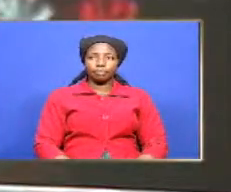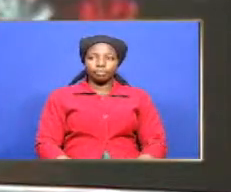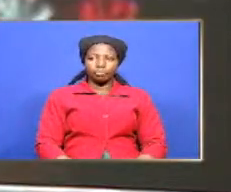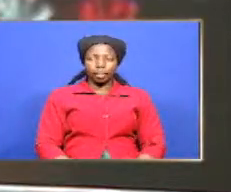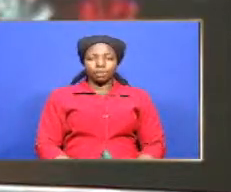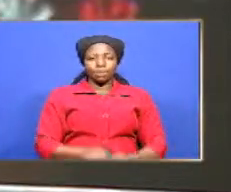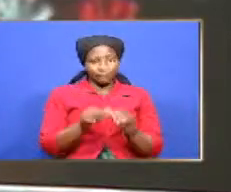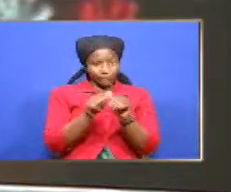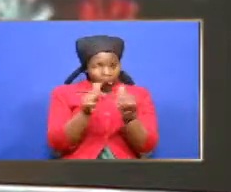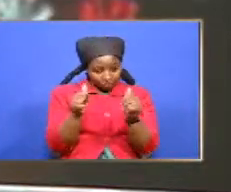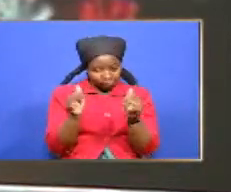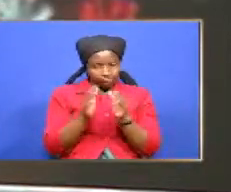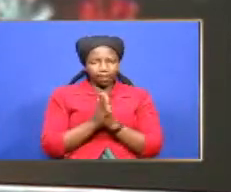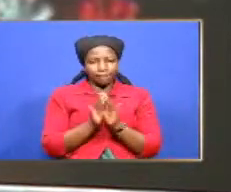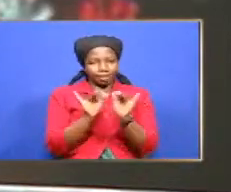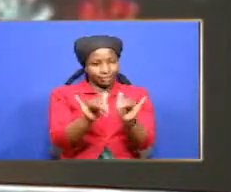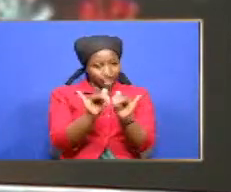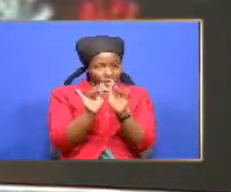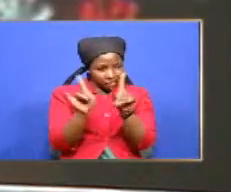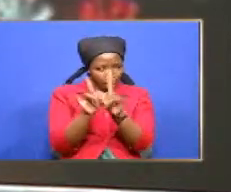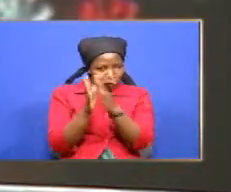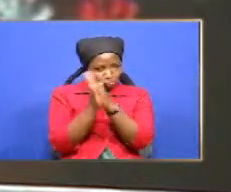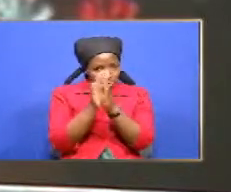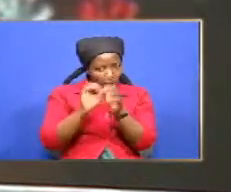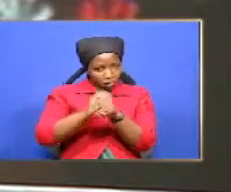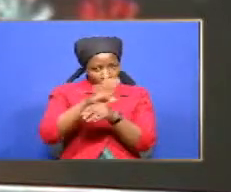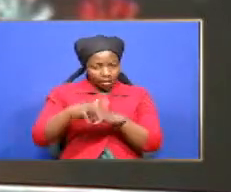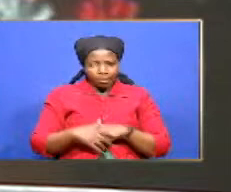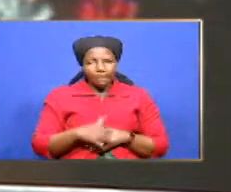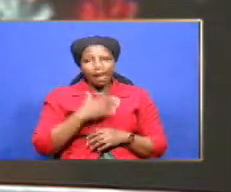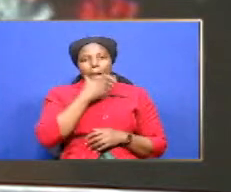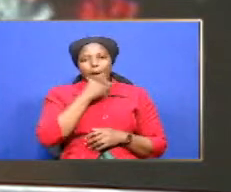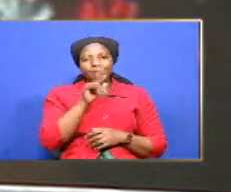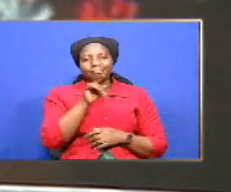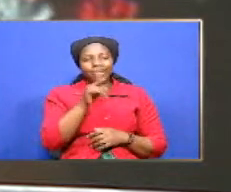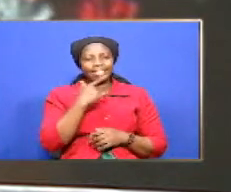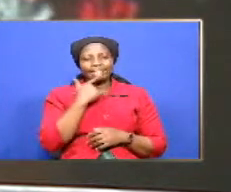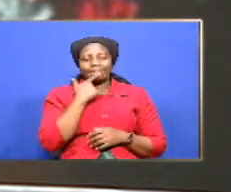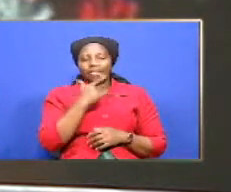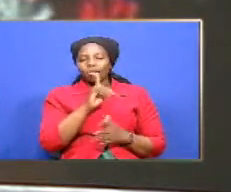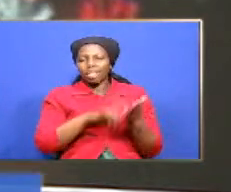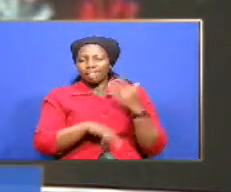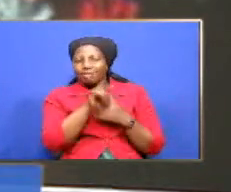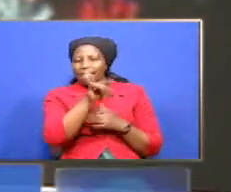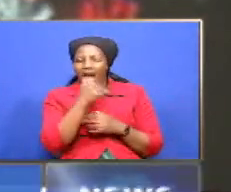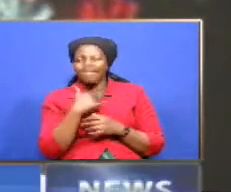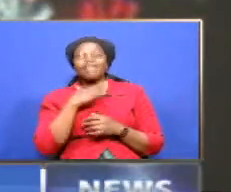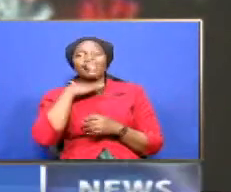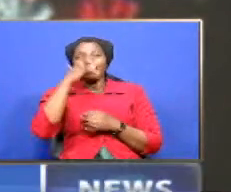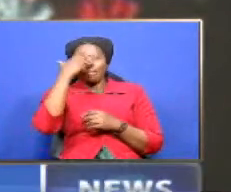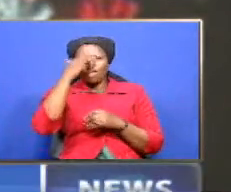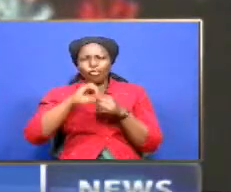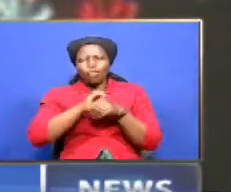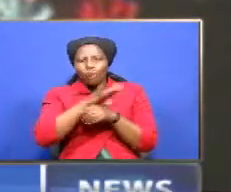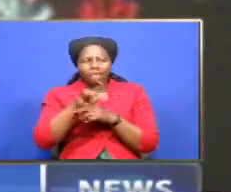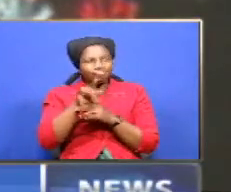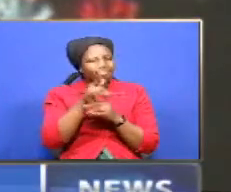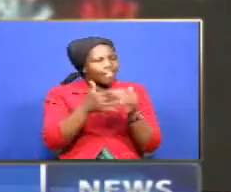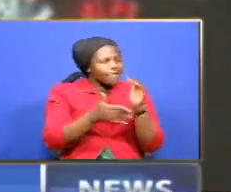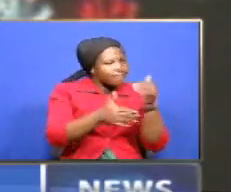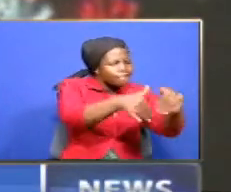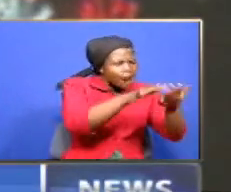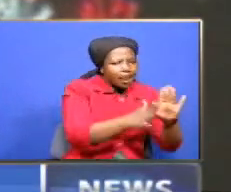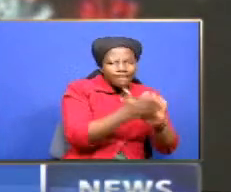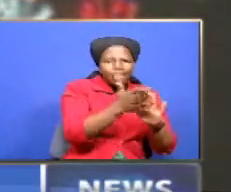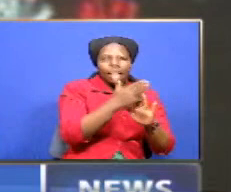Now, still on COVID-19, a man said to have succumbed to COVID-19 was hurriedly buried on Tuesday